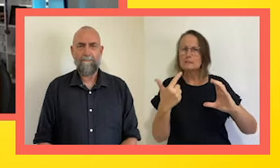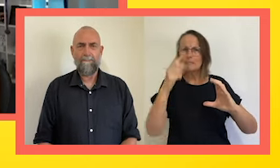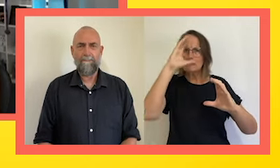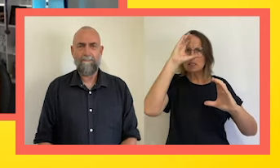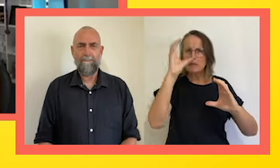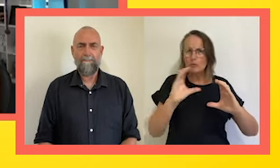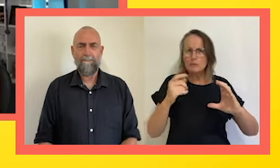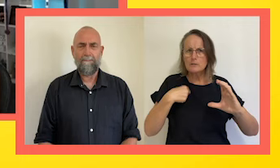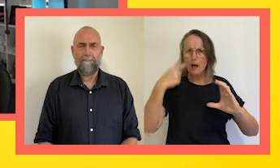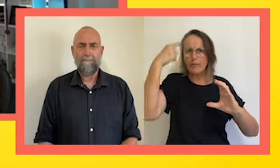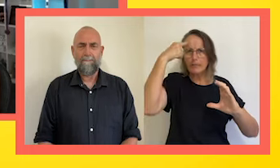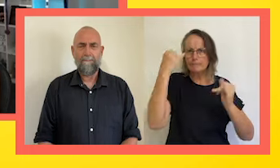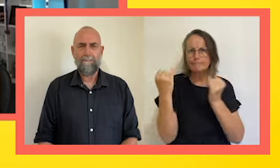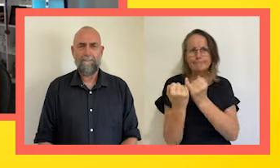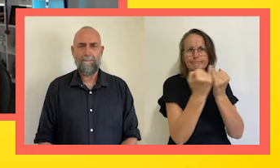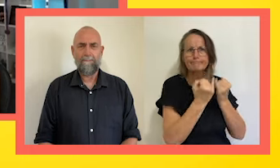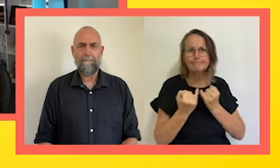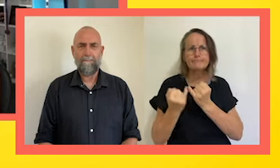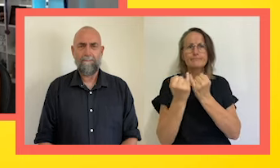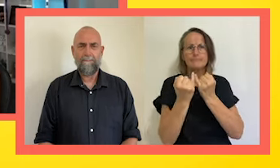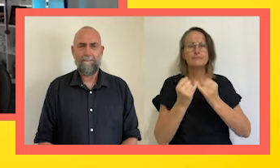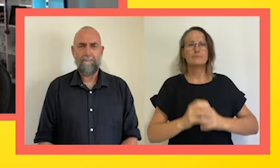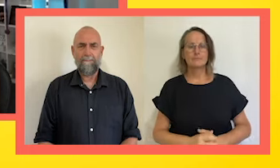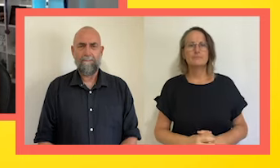like six or seven different countries around the world.